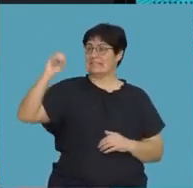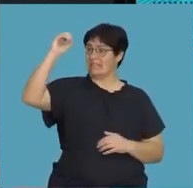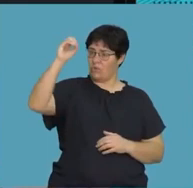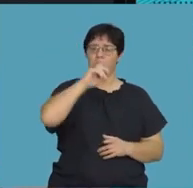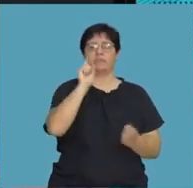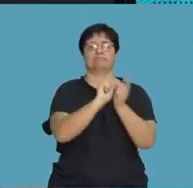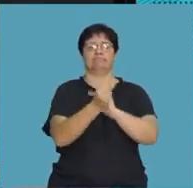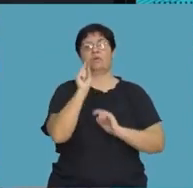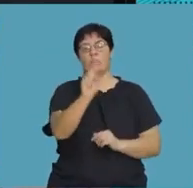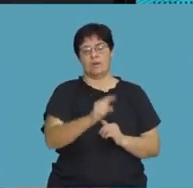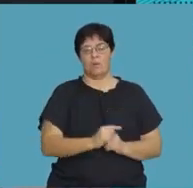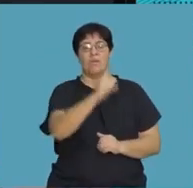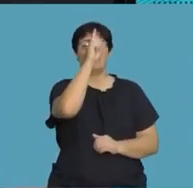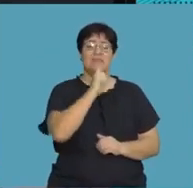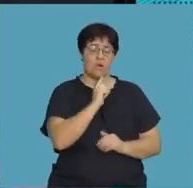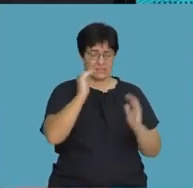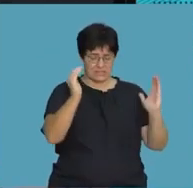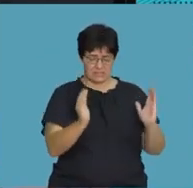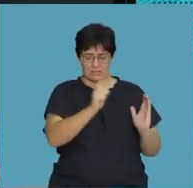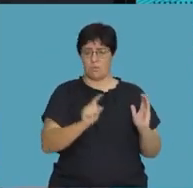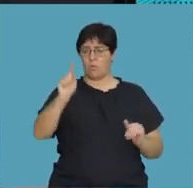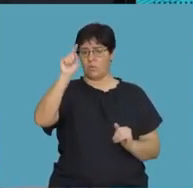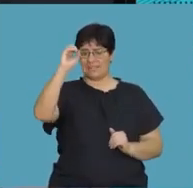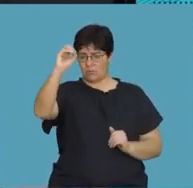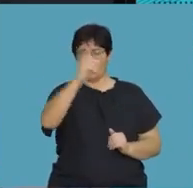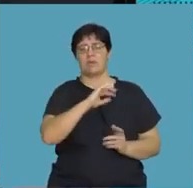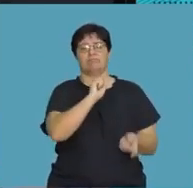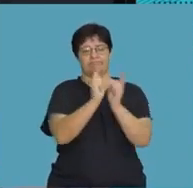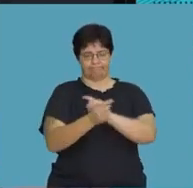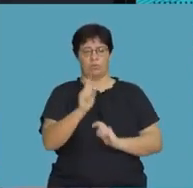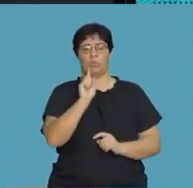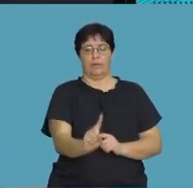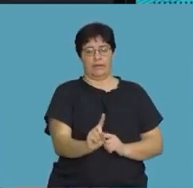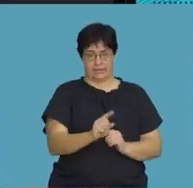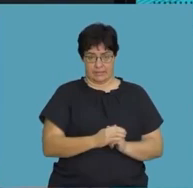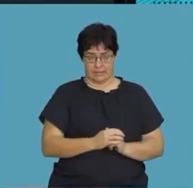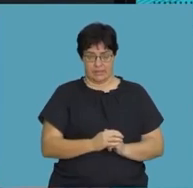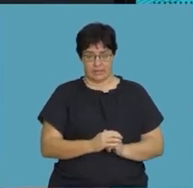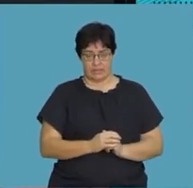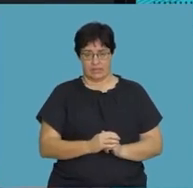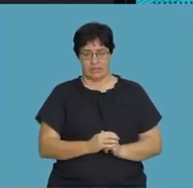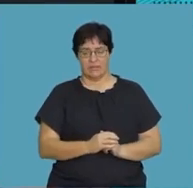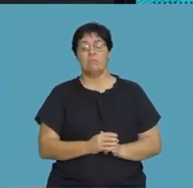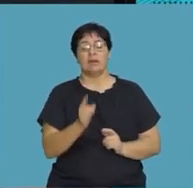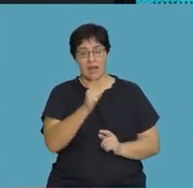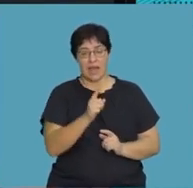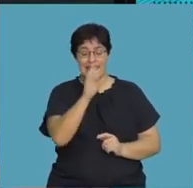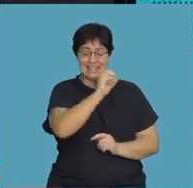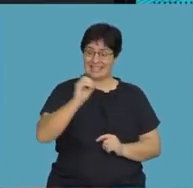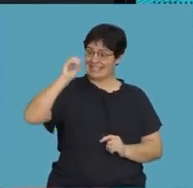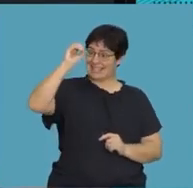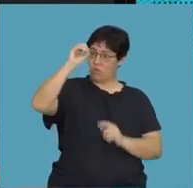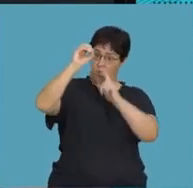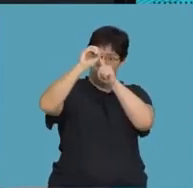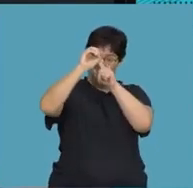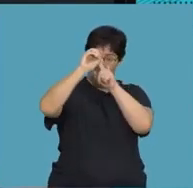become 1. A thousand raised to 0, it will become 1. So it does not matter what the number is. As long as it is raised